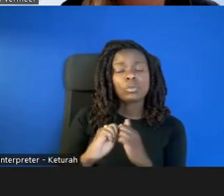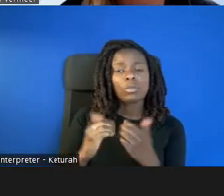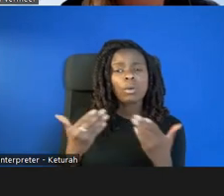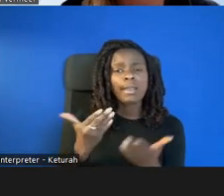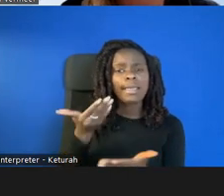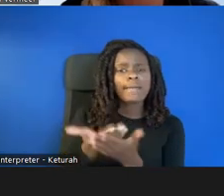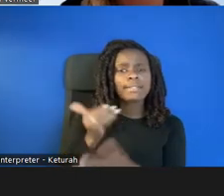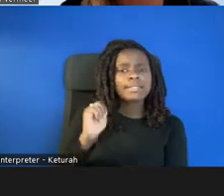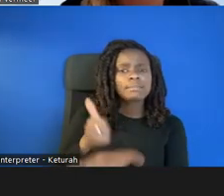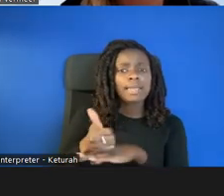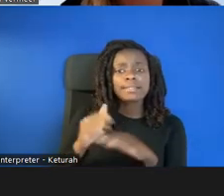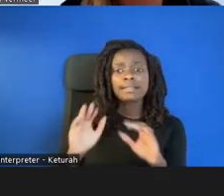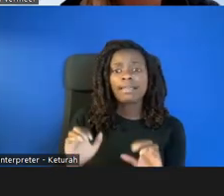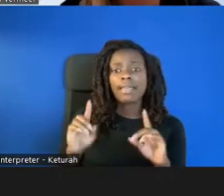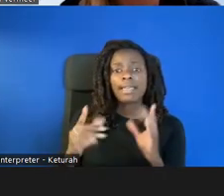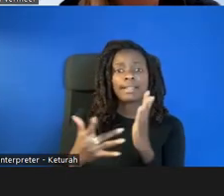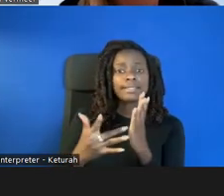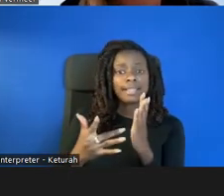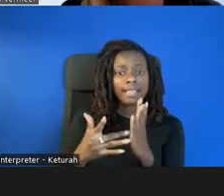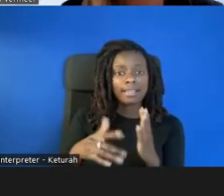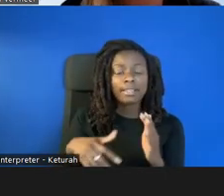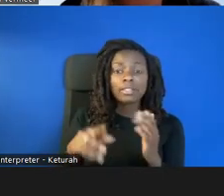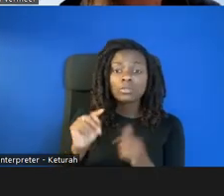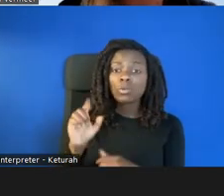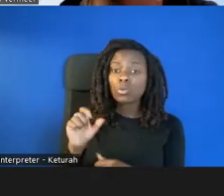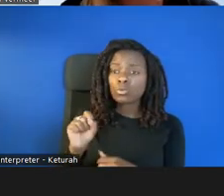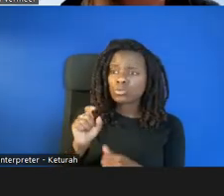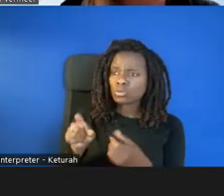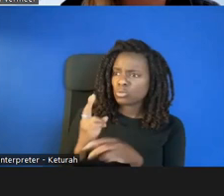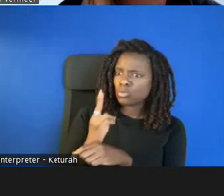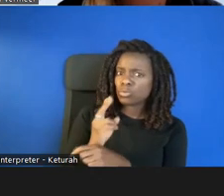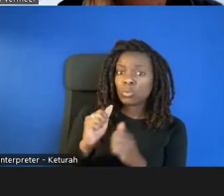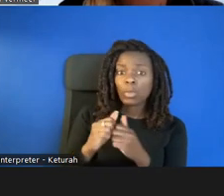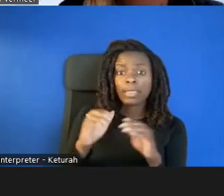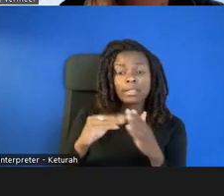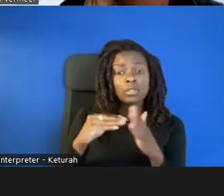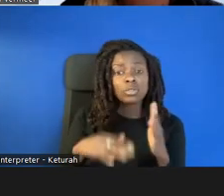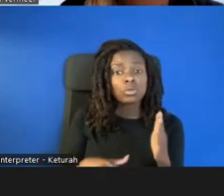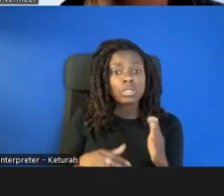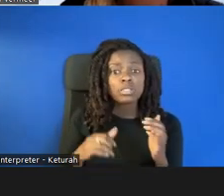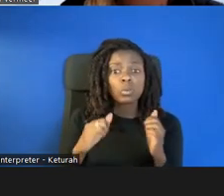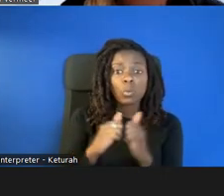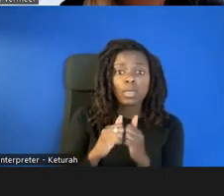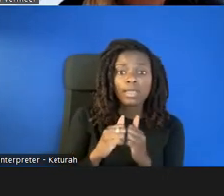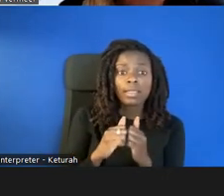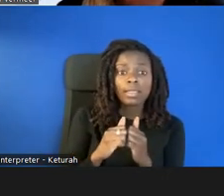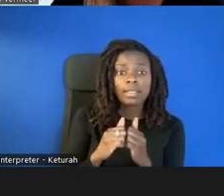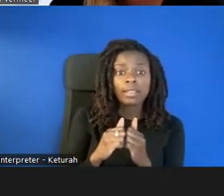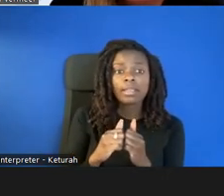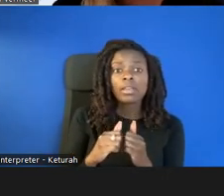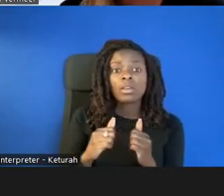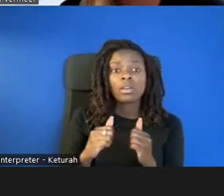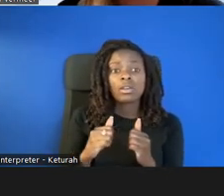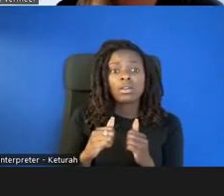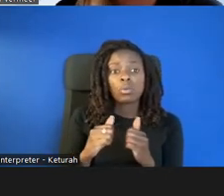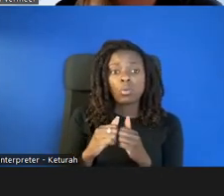ed tech tools to implement with those students or children who do not have disabilities that have the goal of